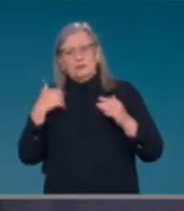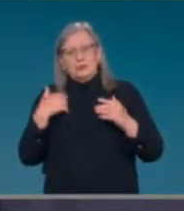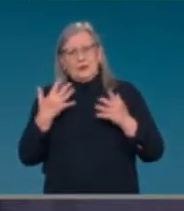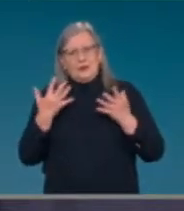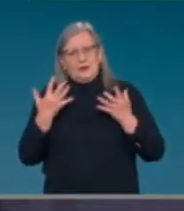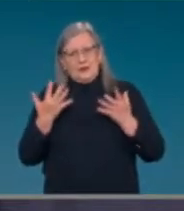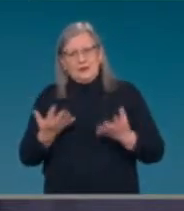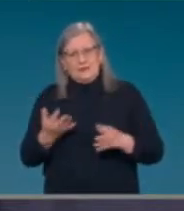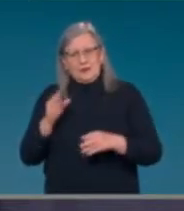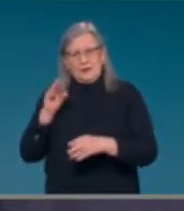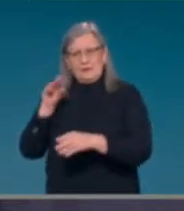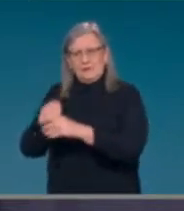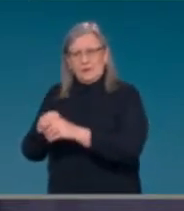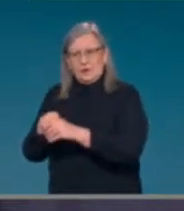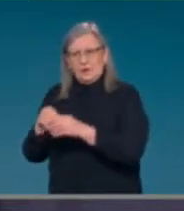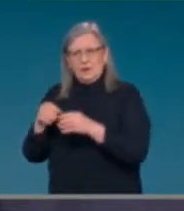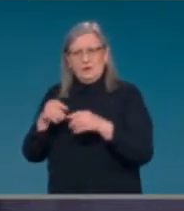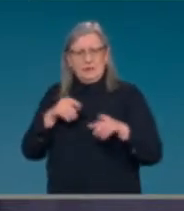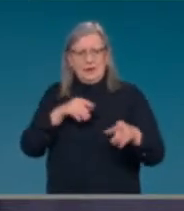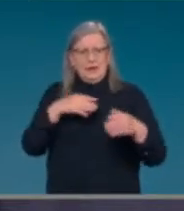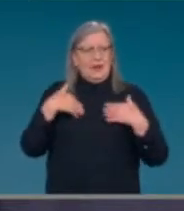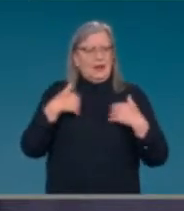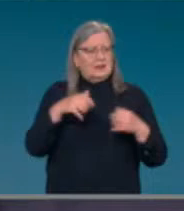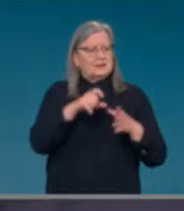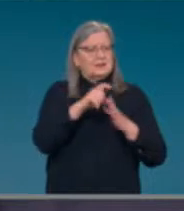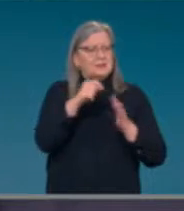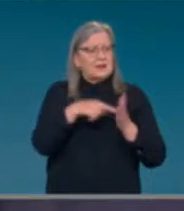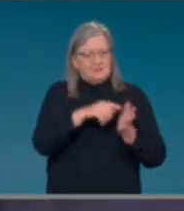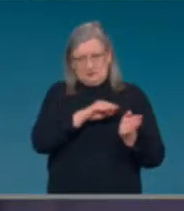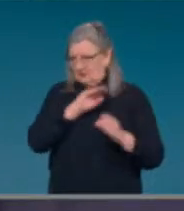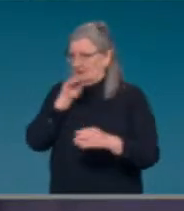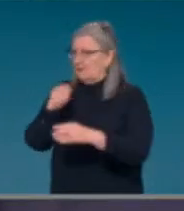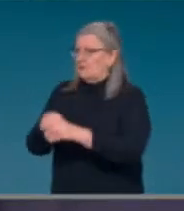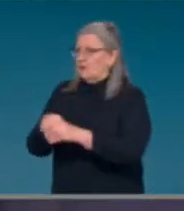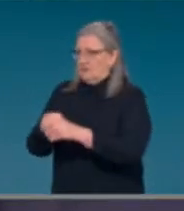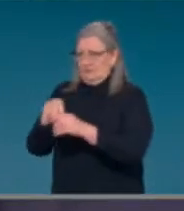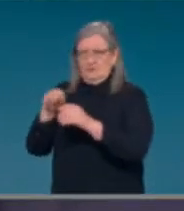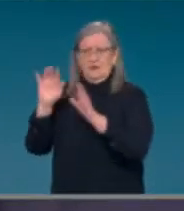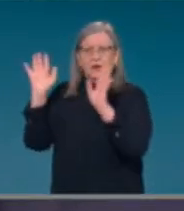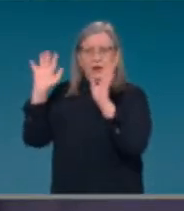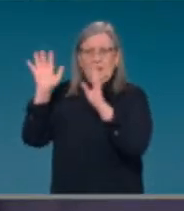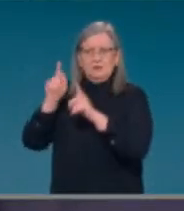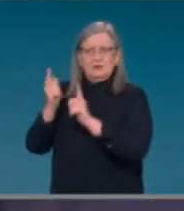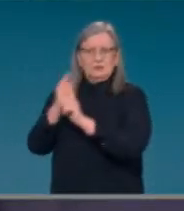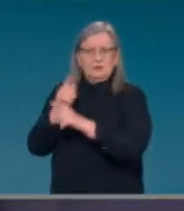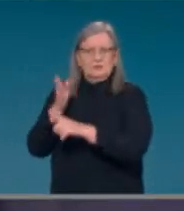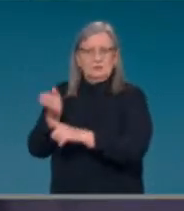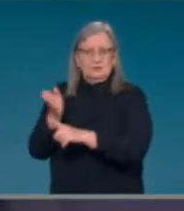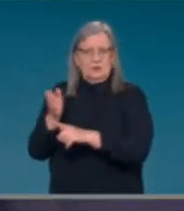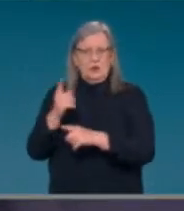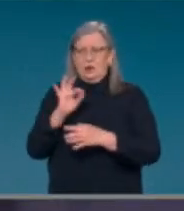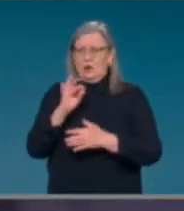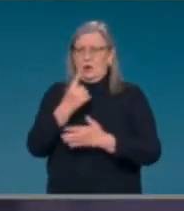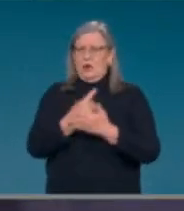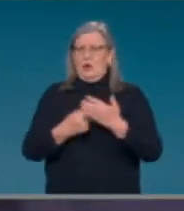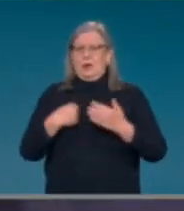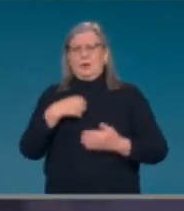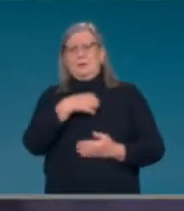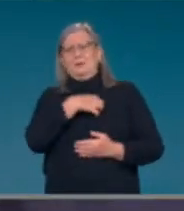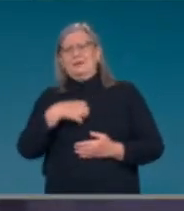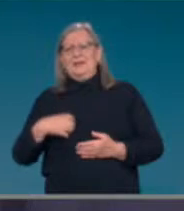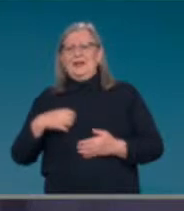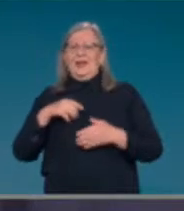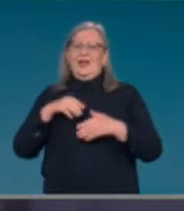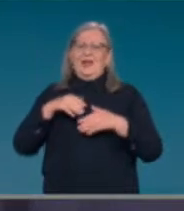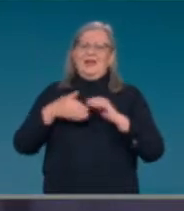engaged. I was involved, not just, um, as a Cabinet Minister, but through the preliminary discussions. Obviously, have